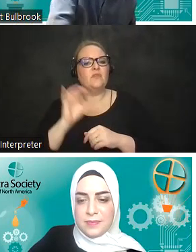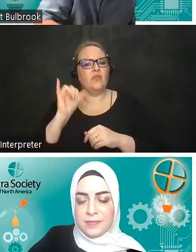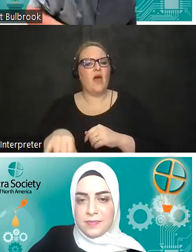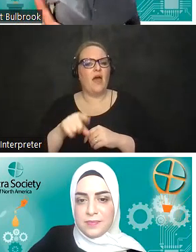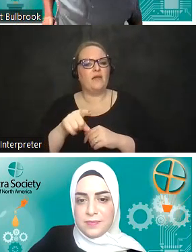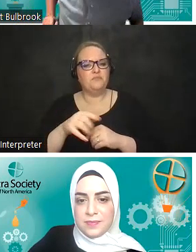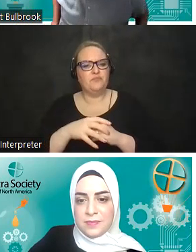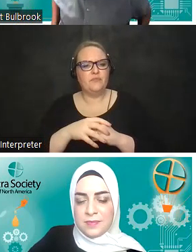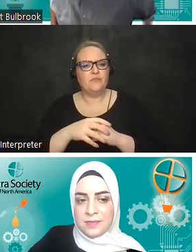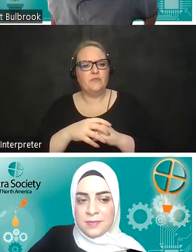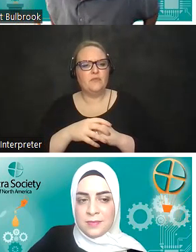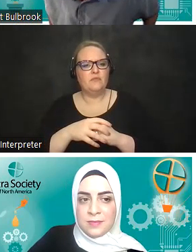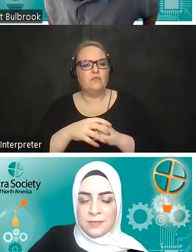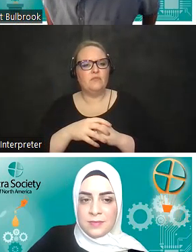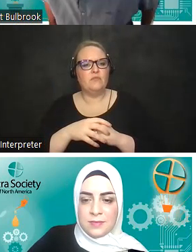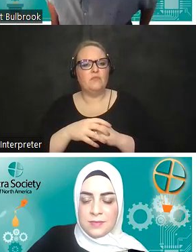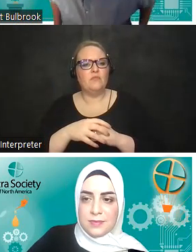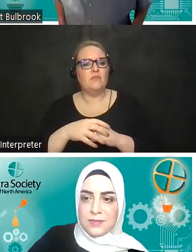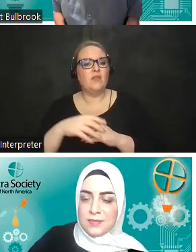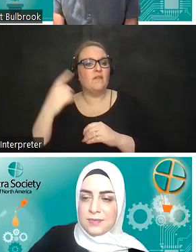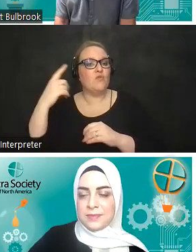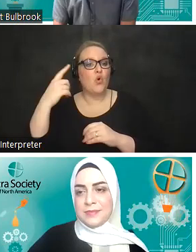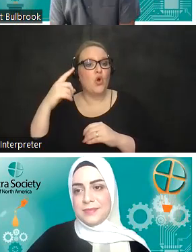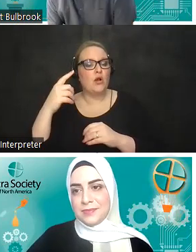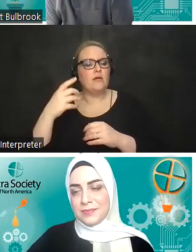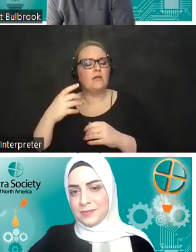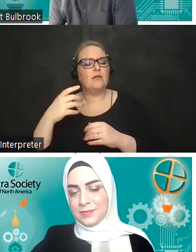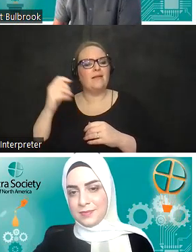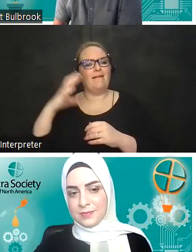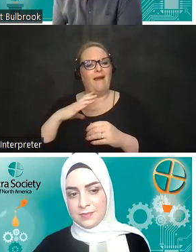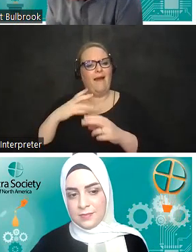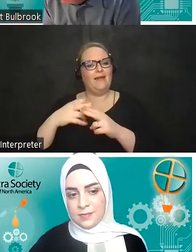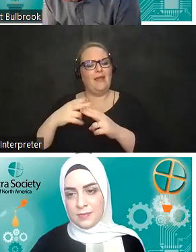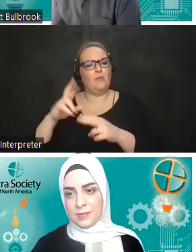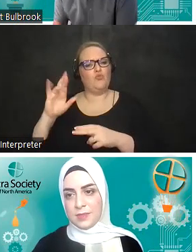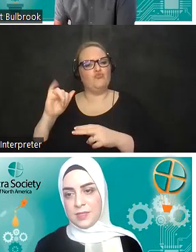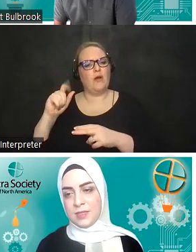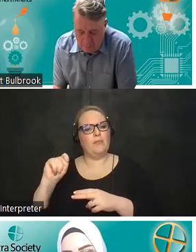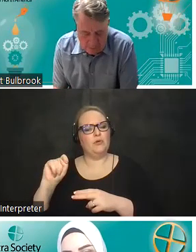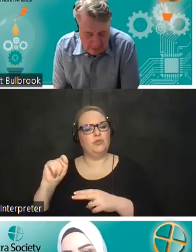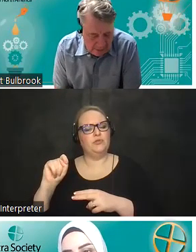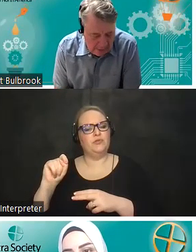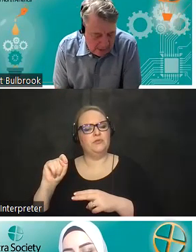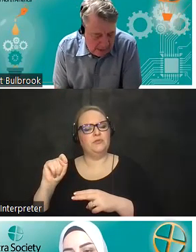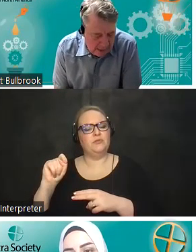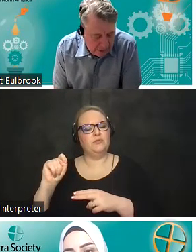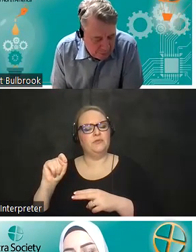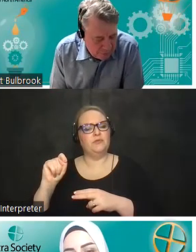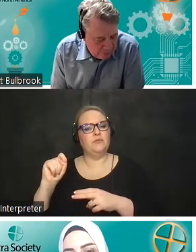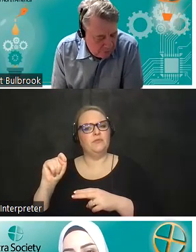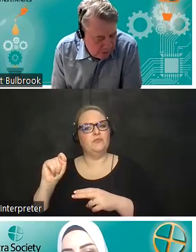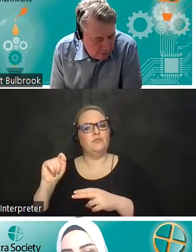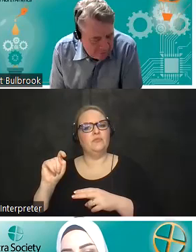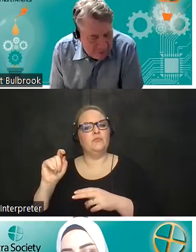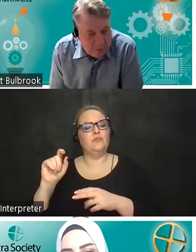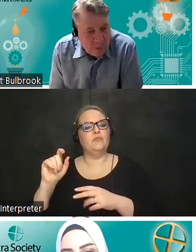um this was for um a guy named uh robert um another